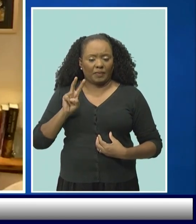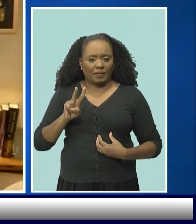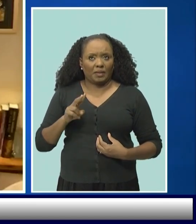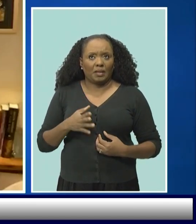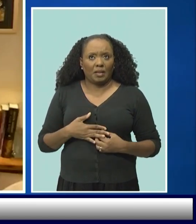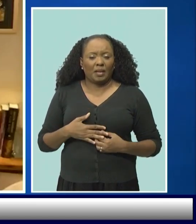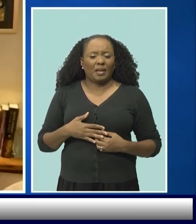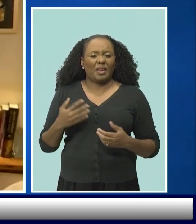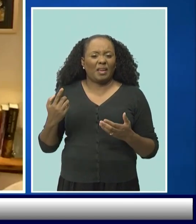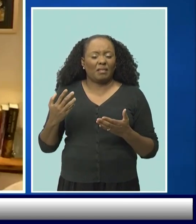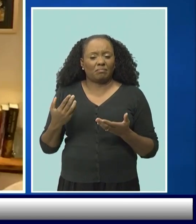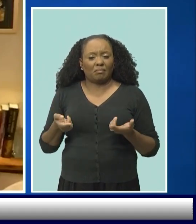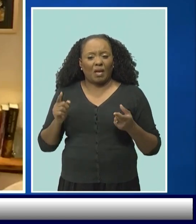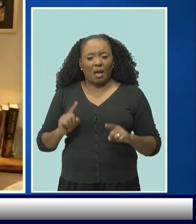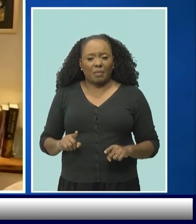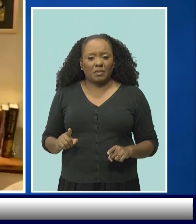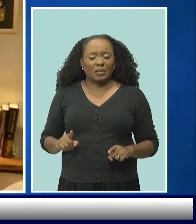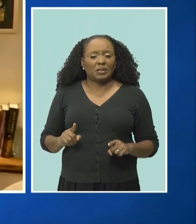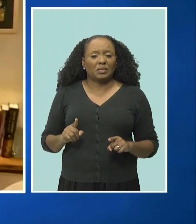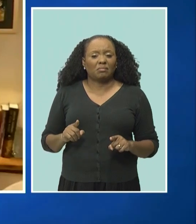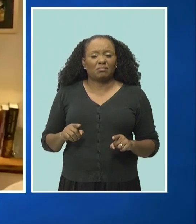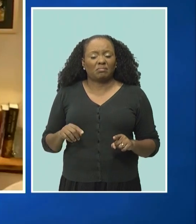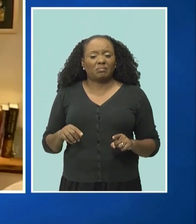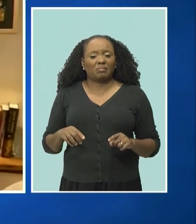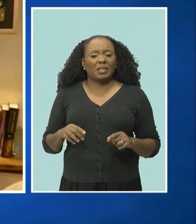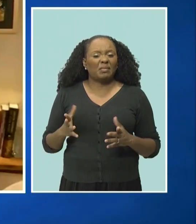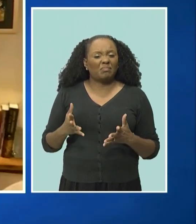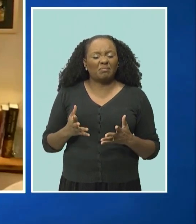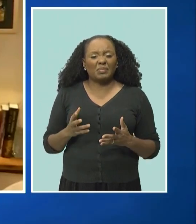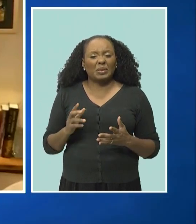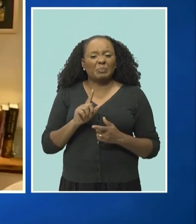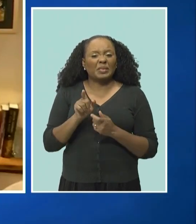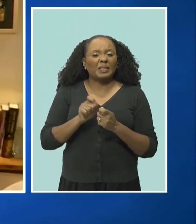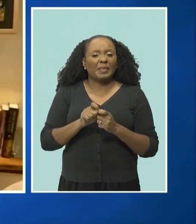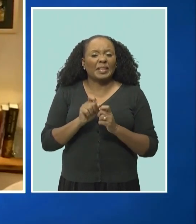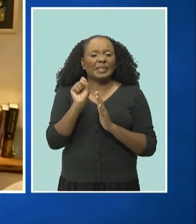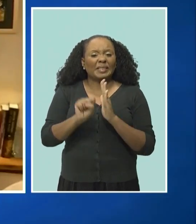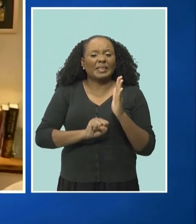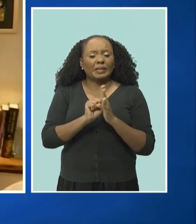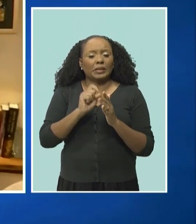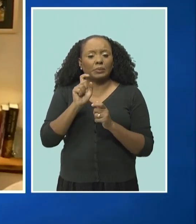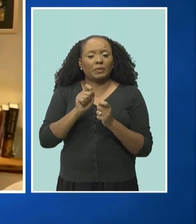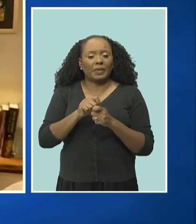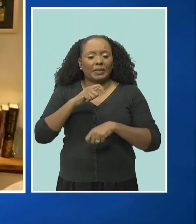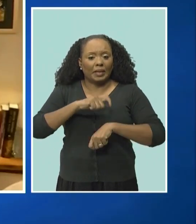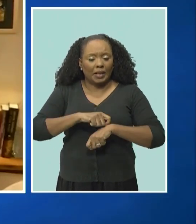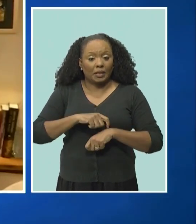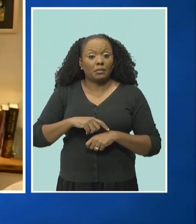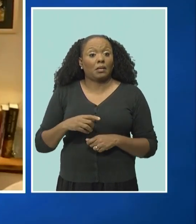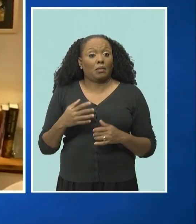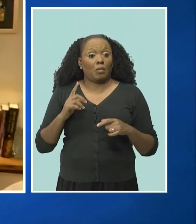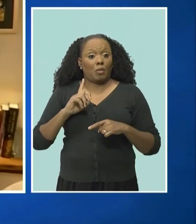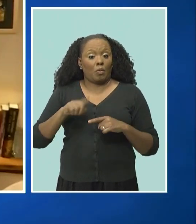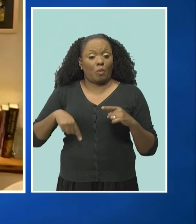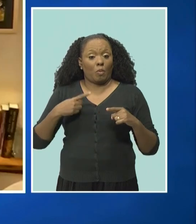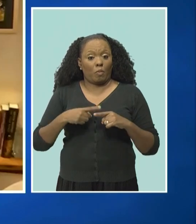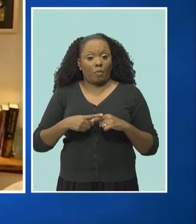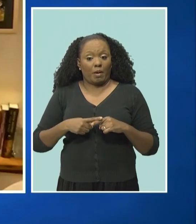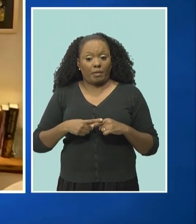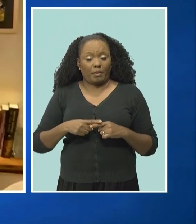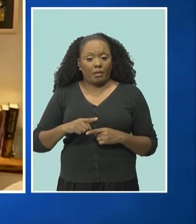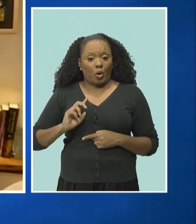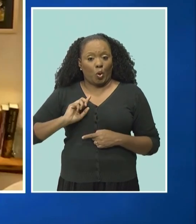to be seasonal in North America. And when you have open borders and tourists being welcomed to a country, you know, there's a